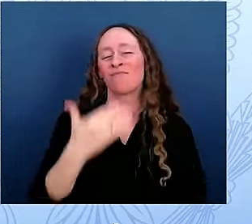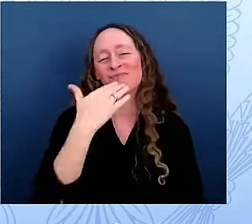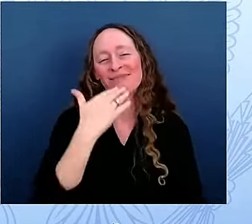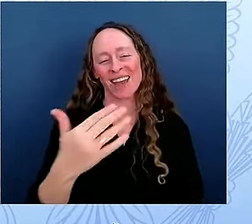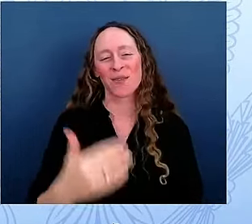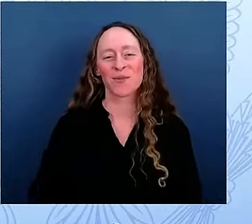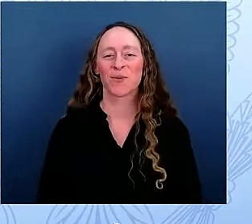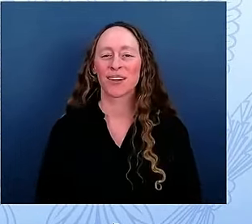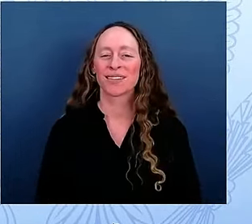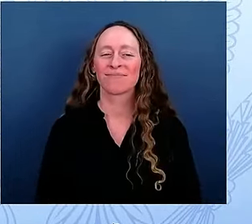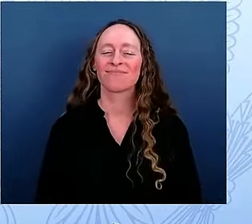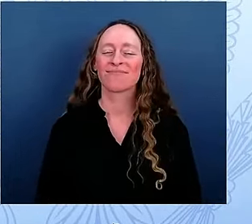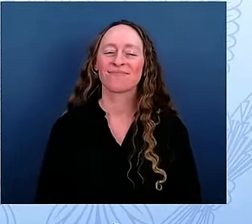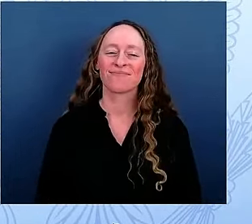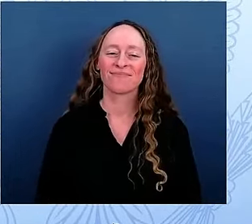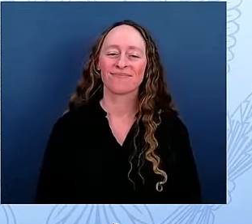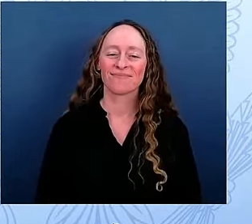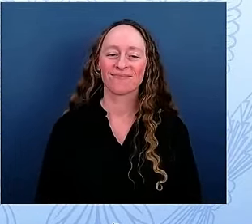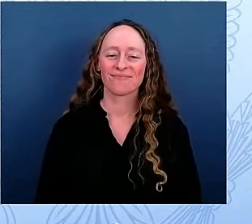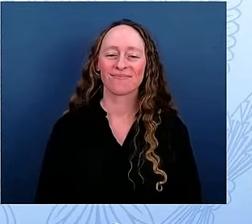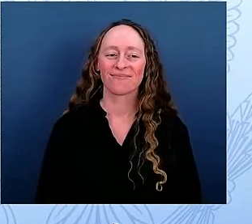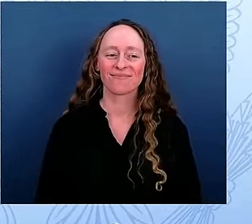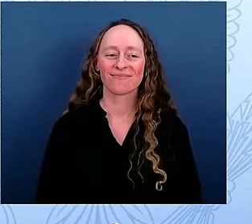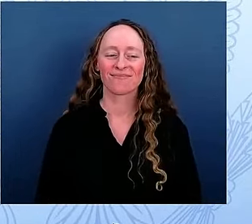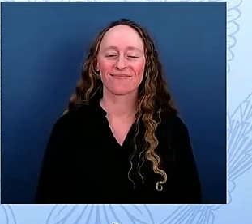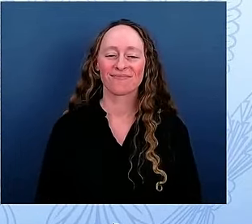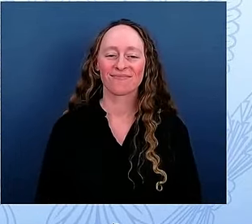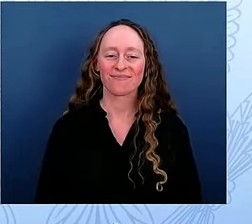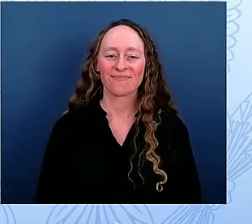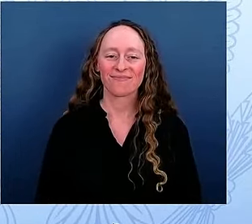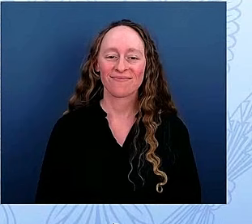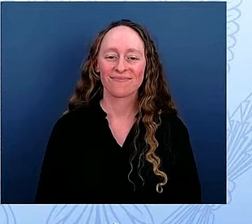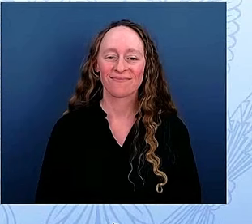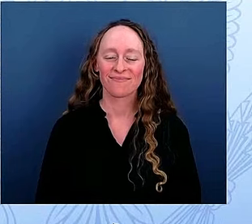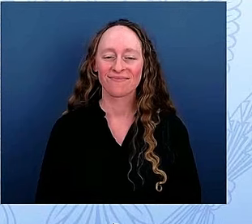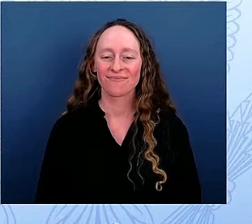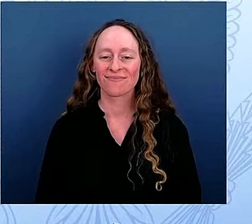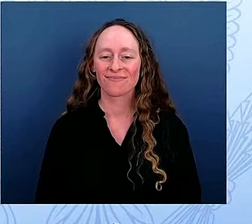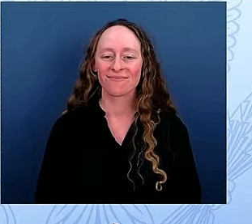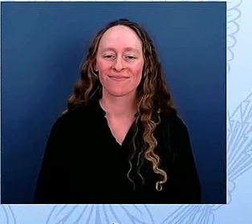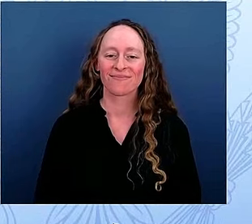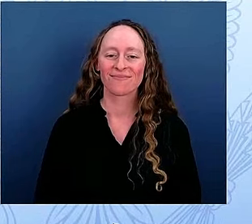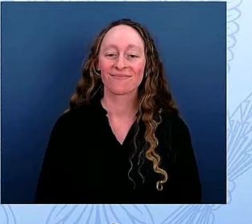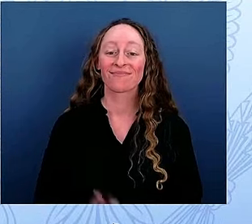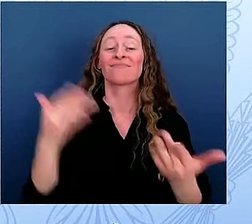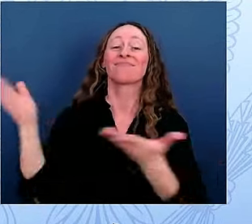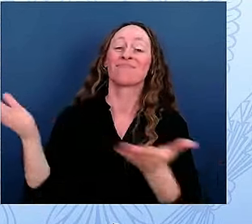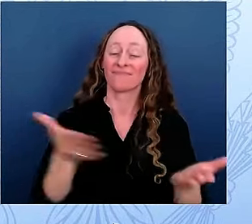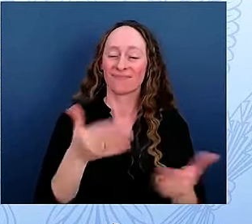And now, it's my pleasure to introduce Stuart McLaren, the President of the White House Historical Association.